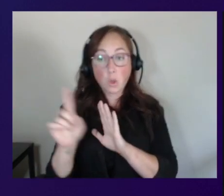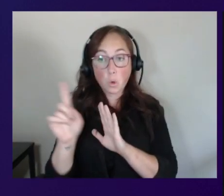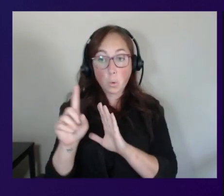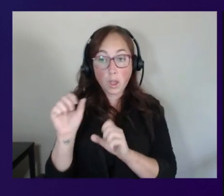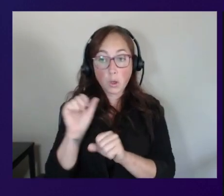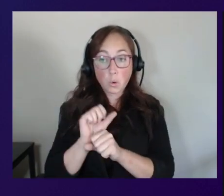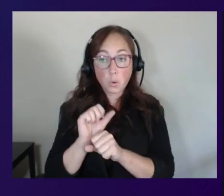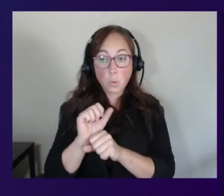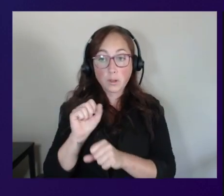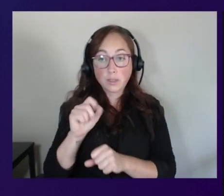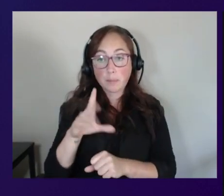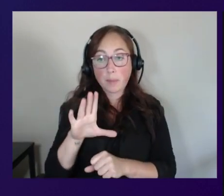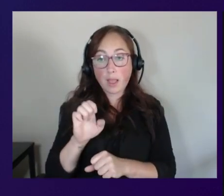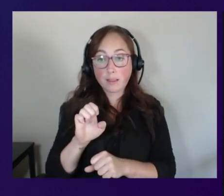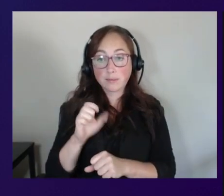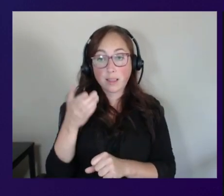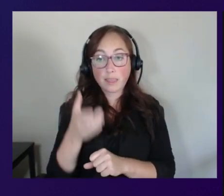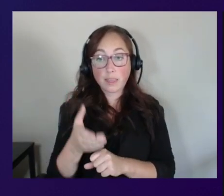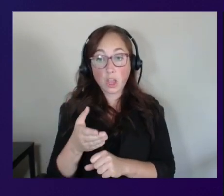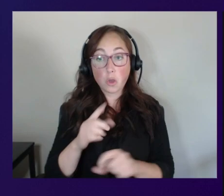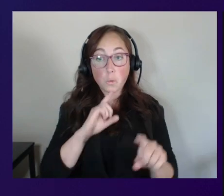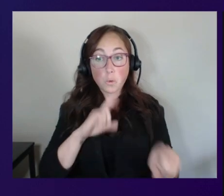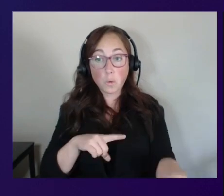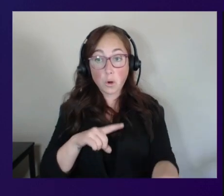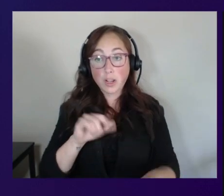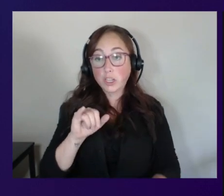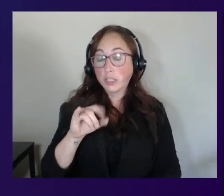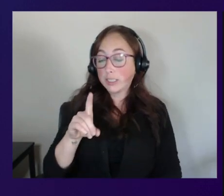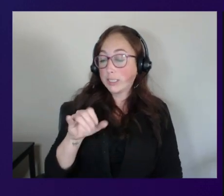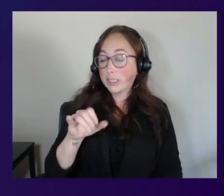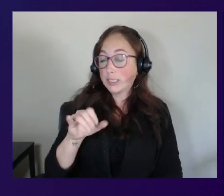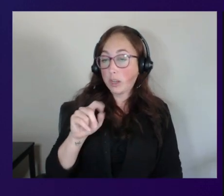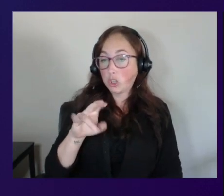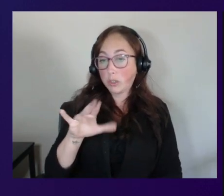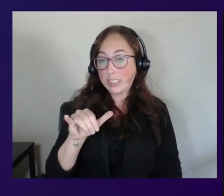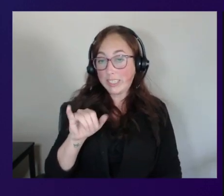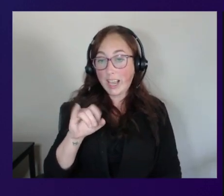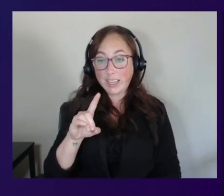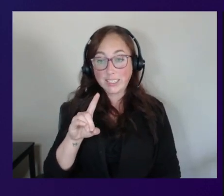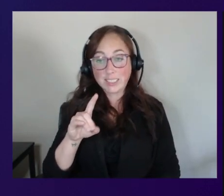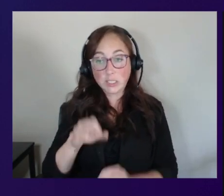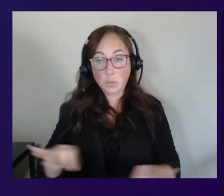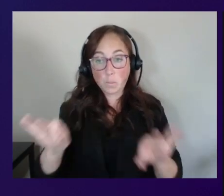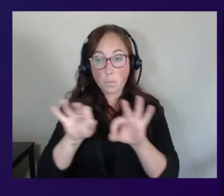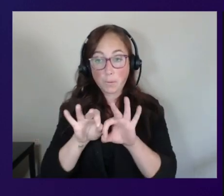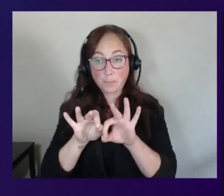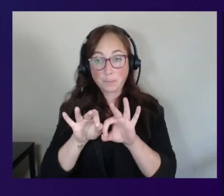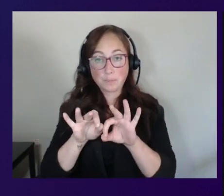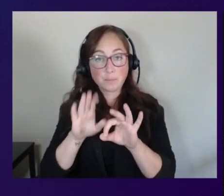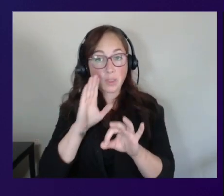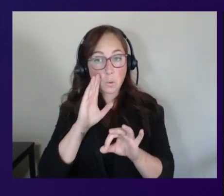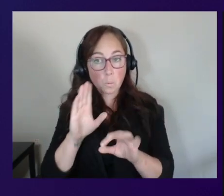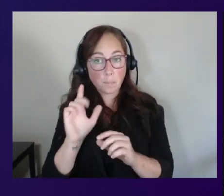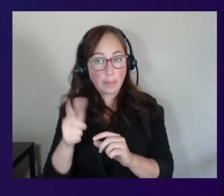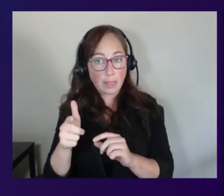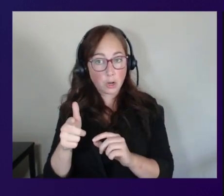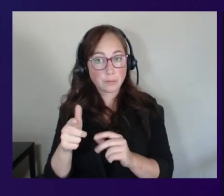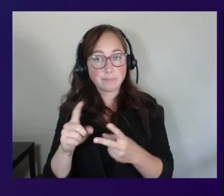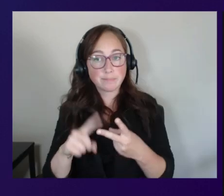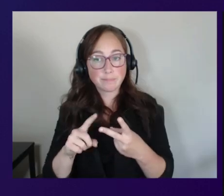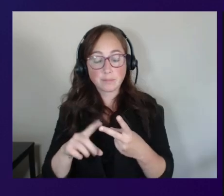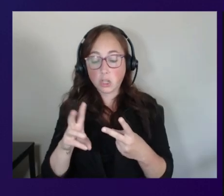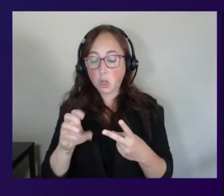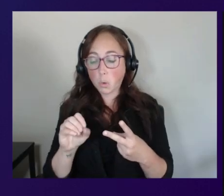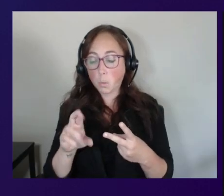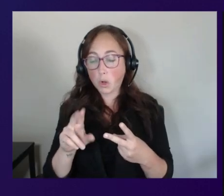get into the reporting the directory id is going to be really key and so we'll come to that later the other piece is the workspaces